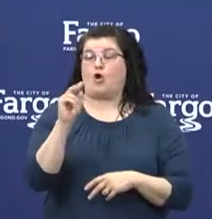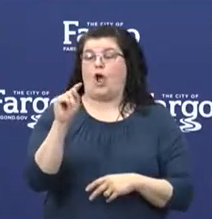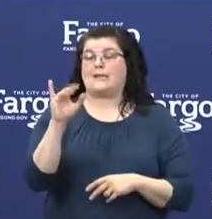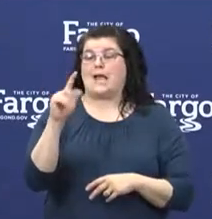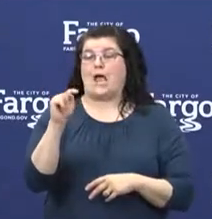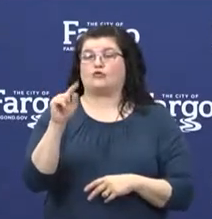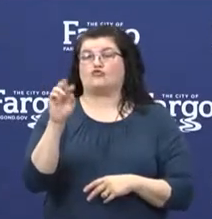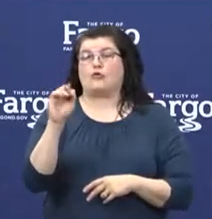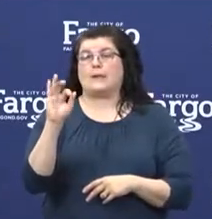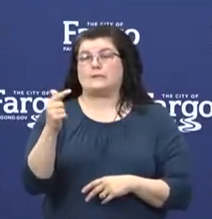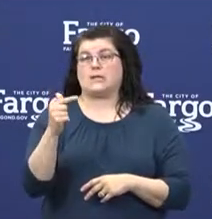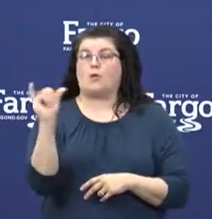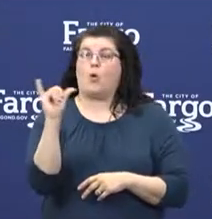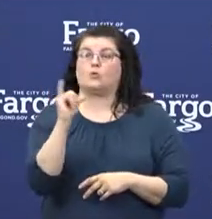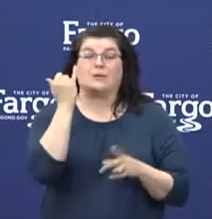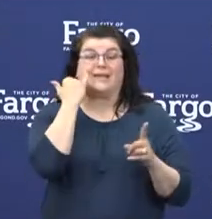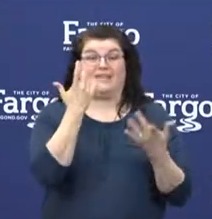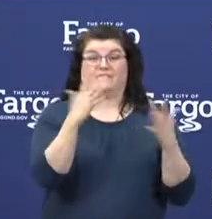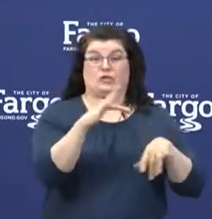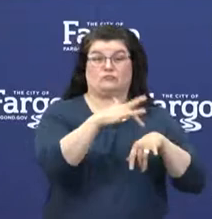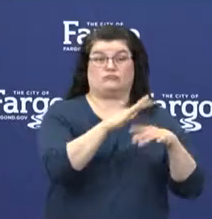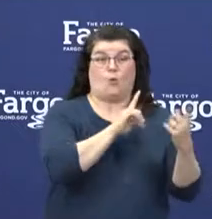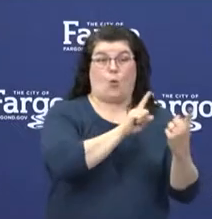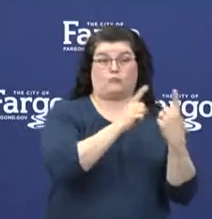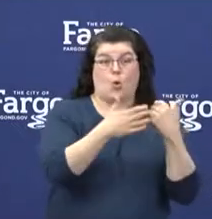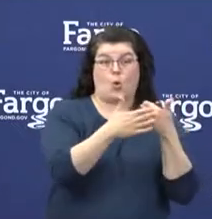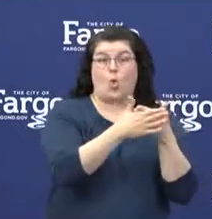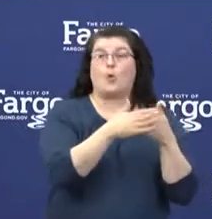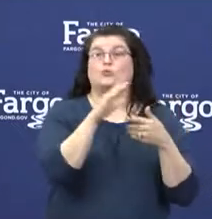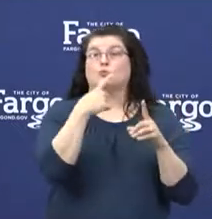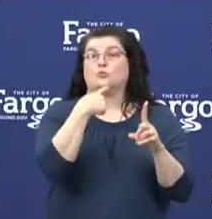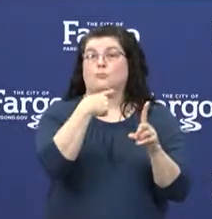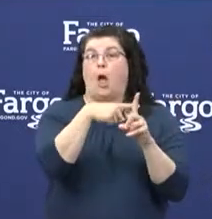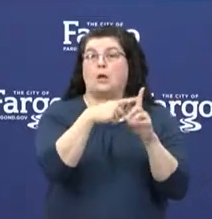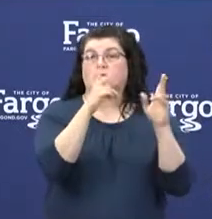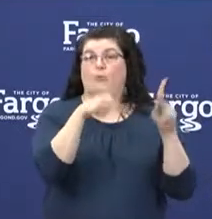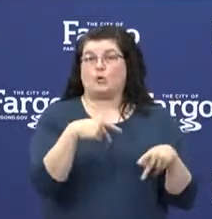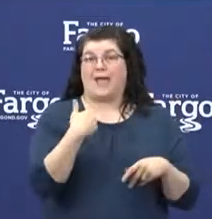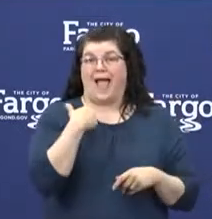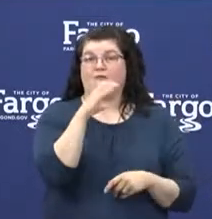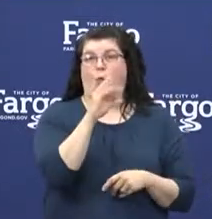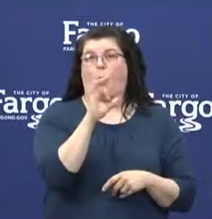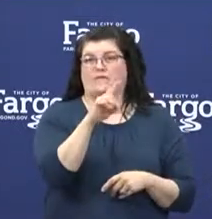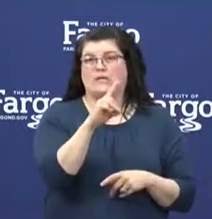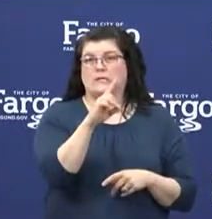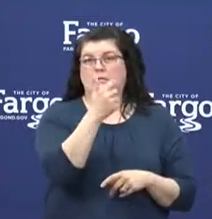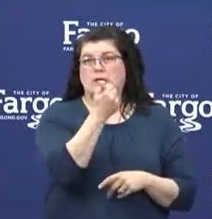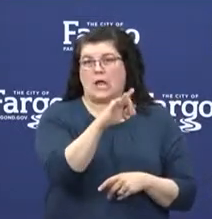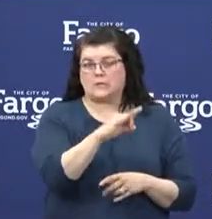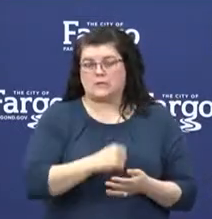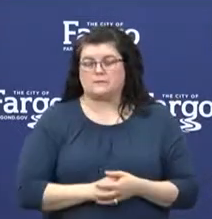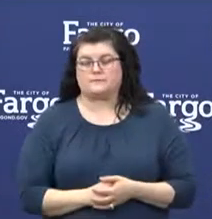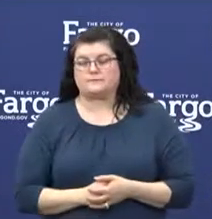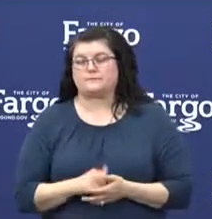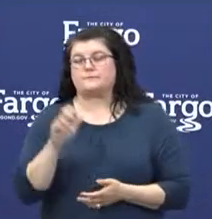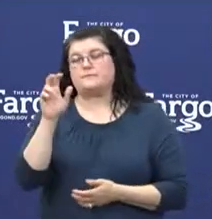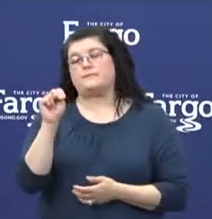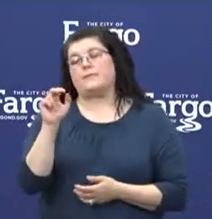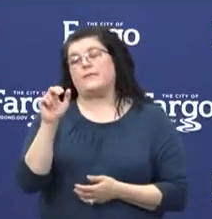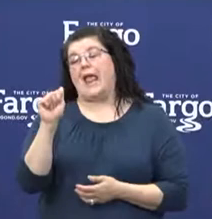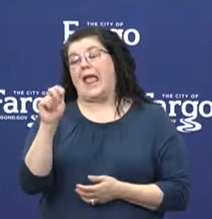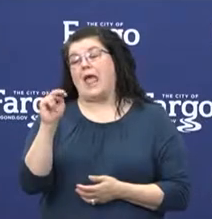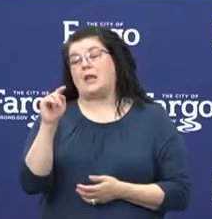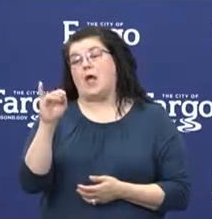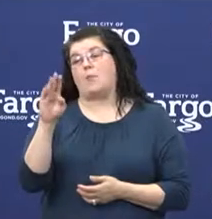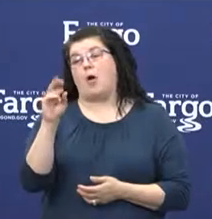contact with a COVID positive 19 patient and are having symptoms. The antibody test is really used more to